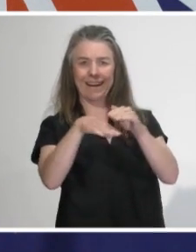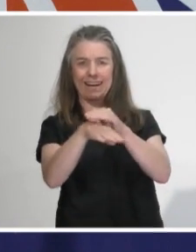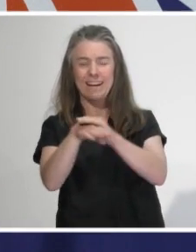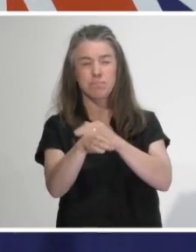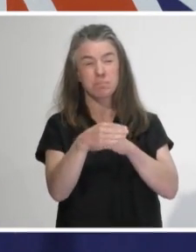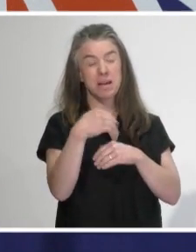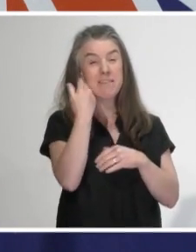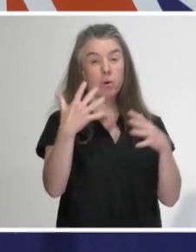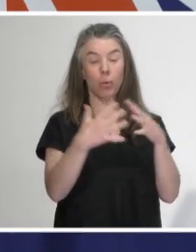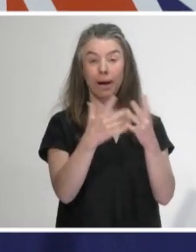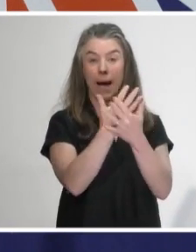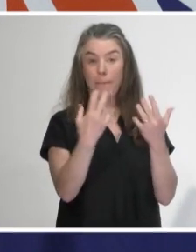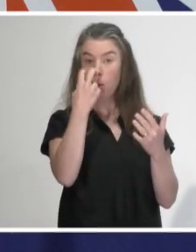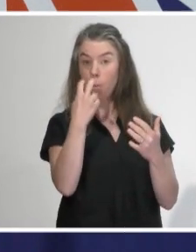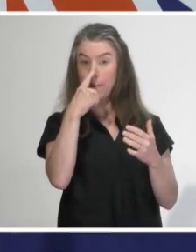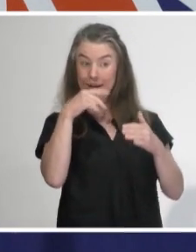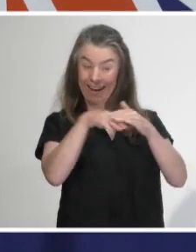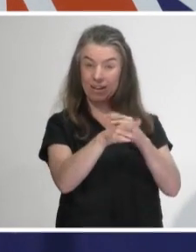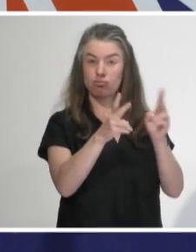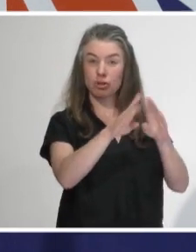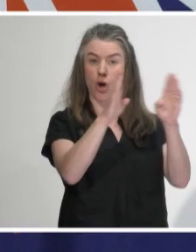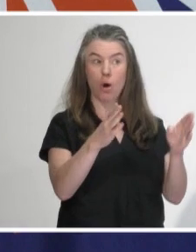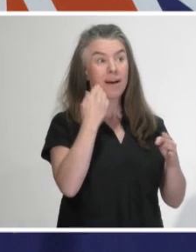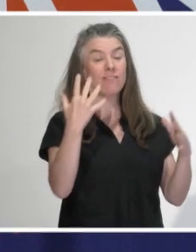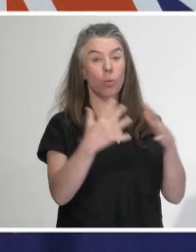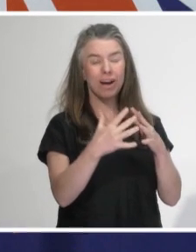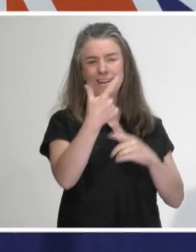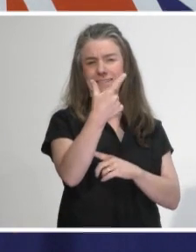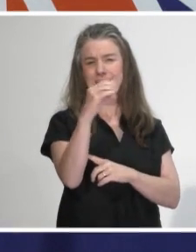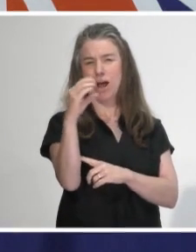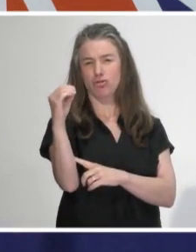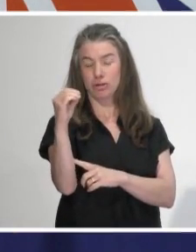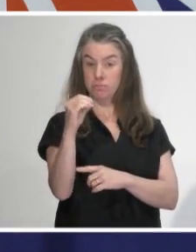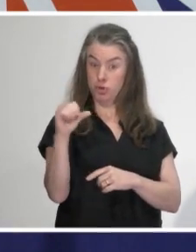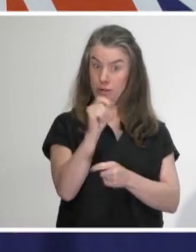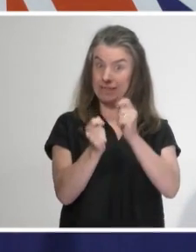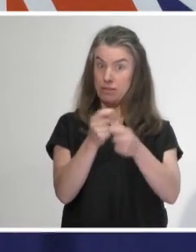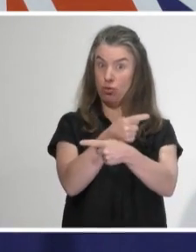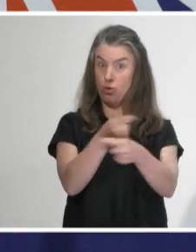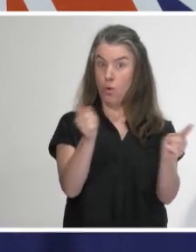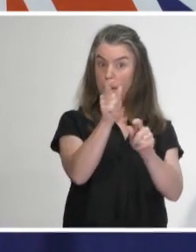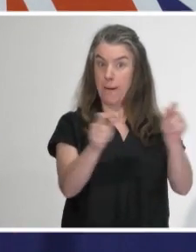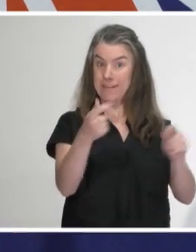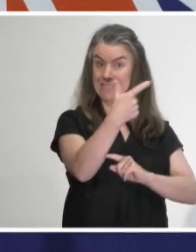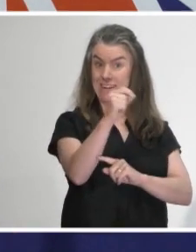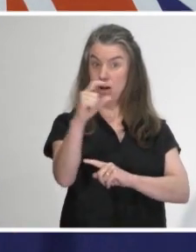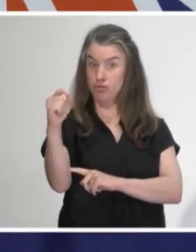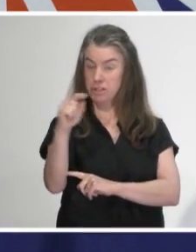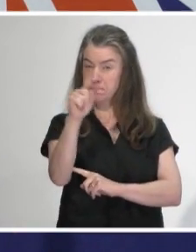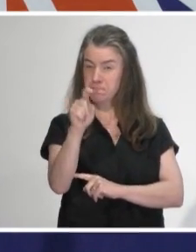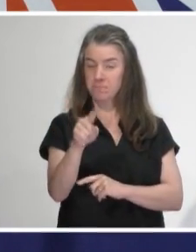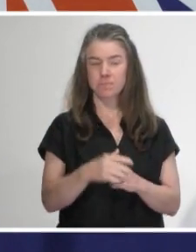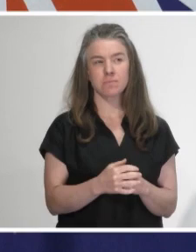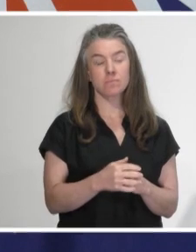each week. Our view is that testing would be one of